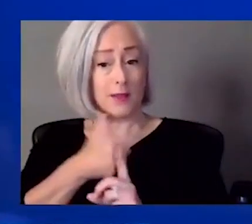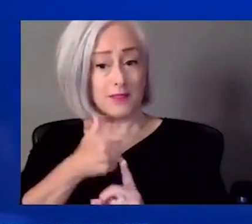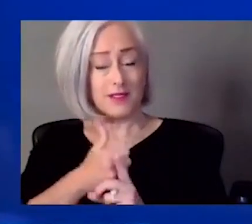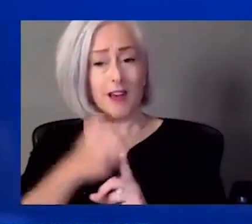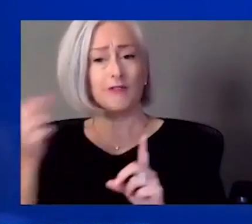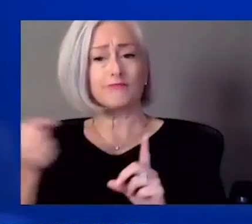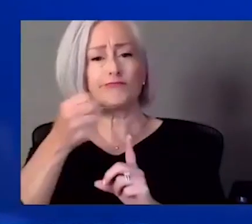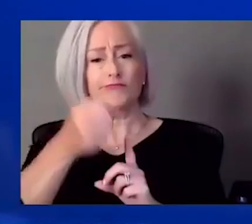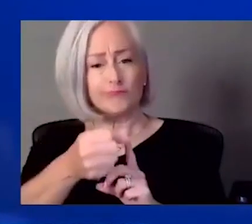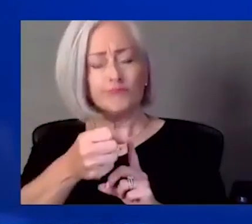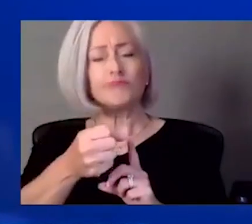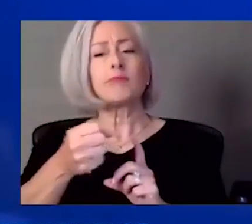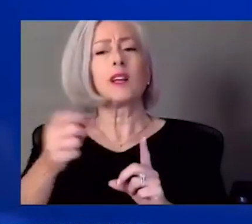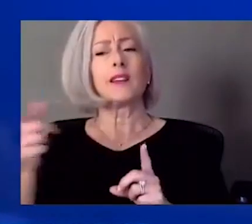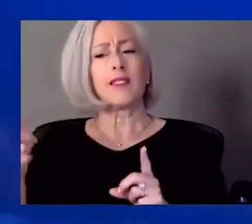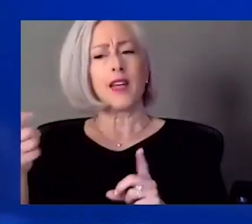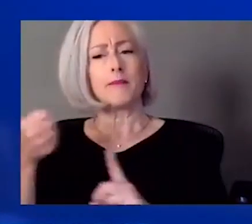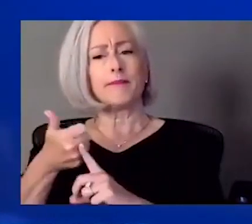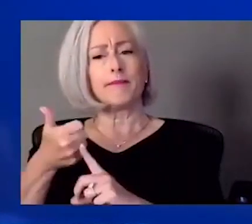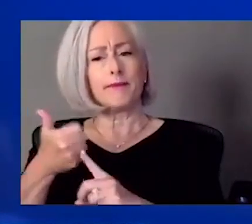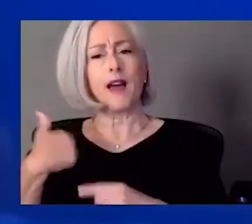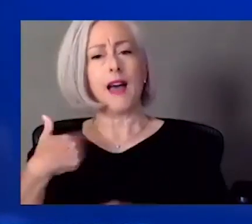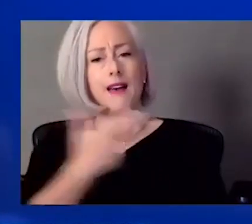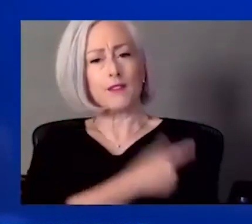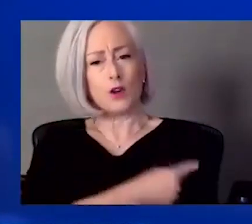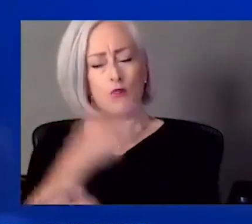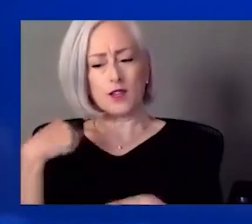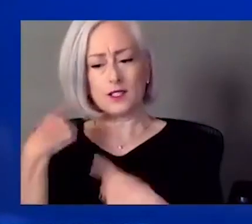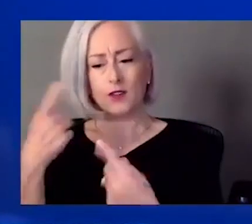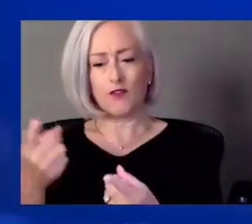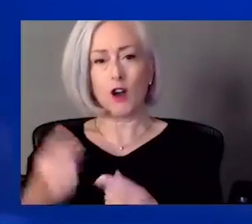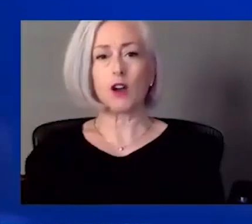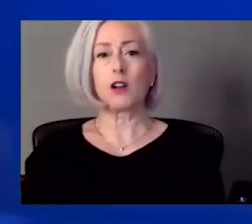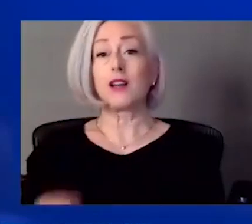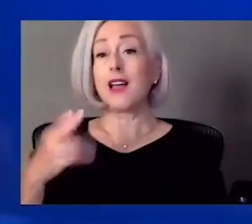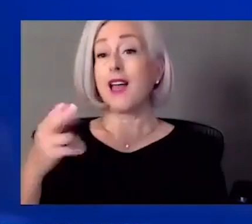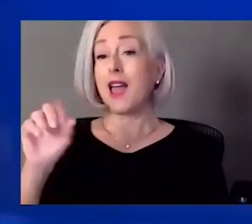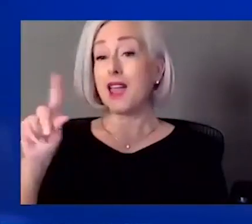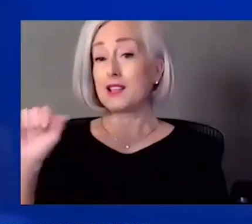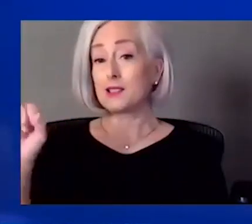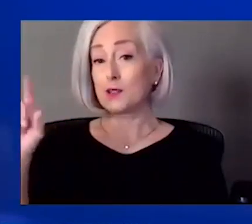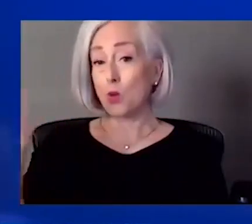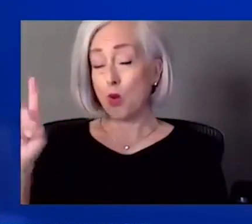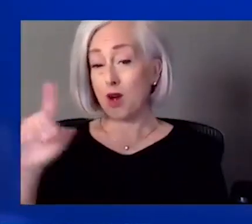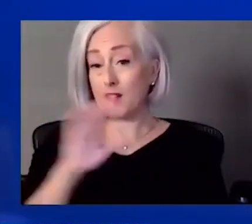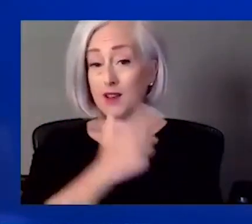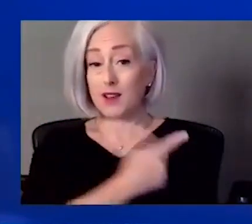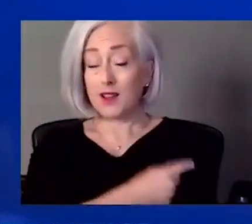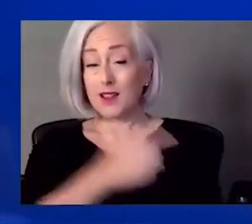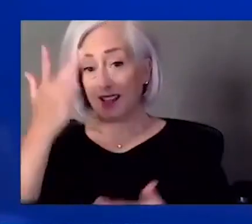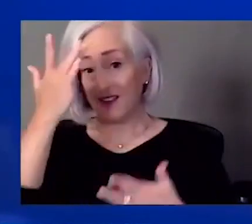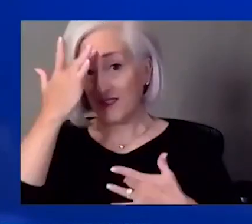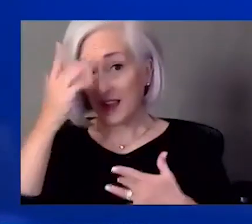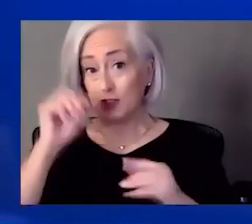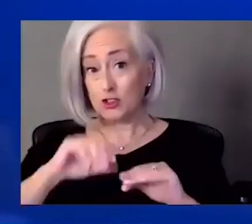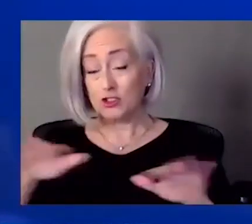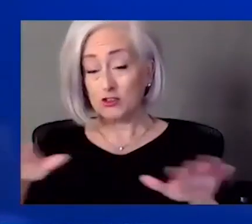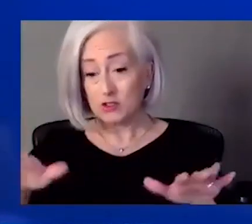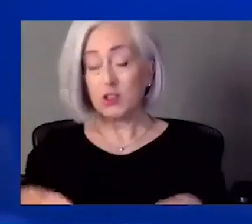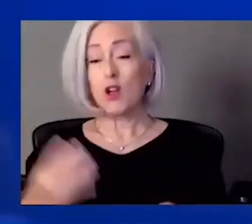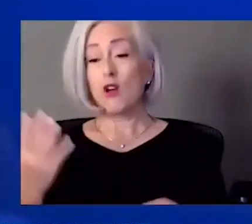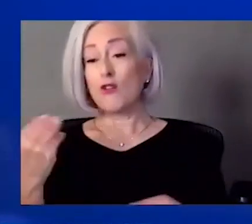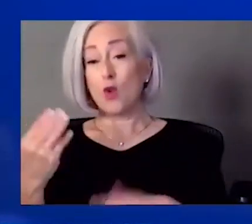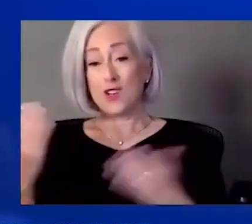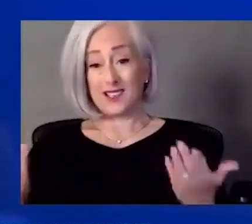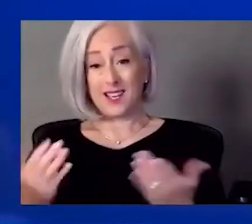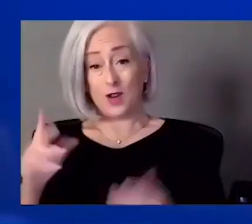let's see what the inpatient numbers are. Hayes has one active infection. Here at the health system we have 14 active infections, five of